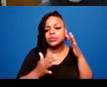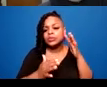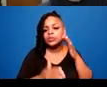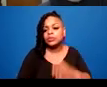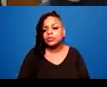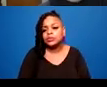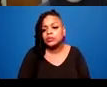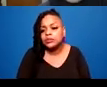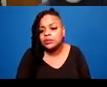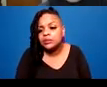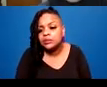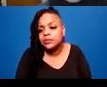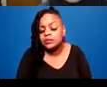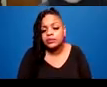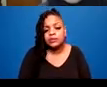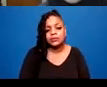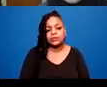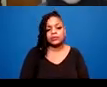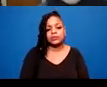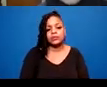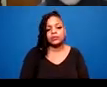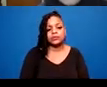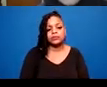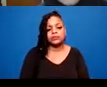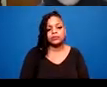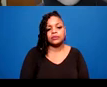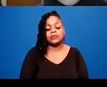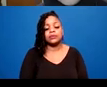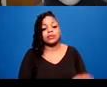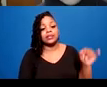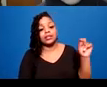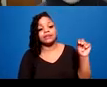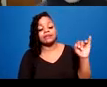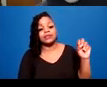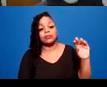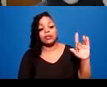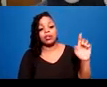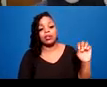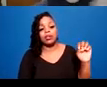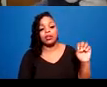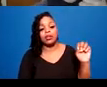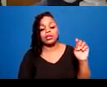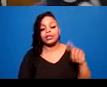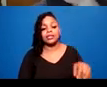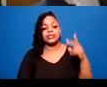We start to name things when we know. So building awareness,